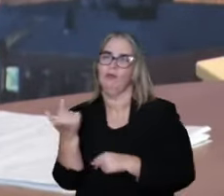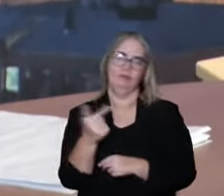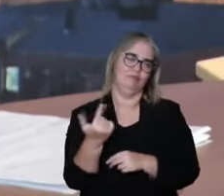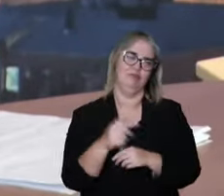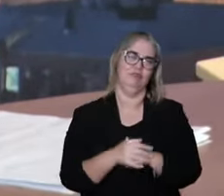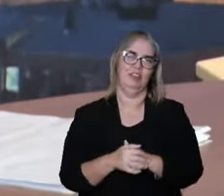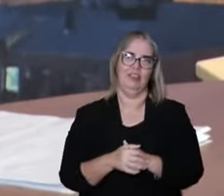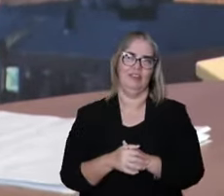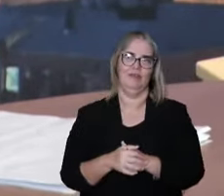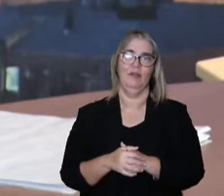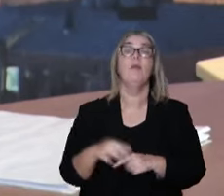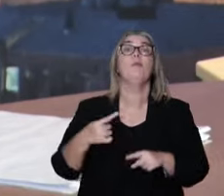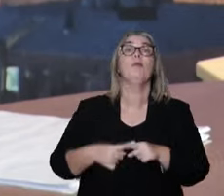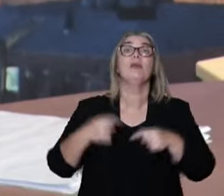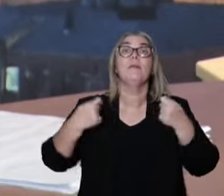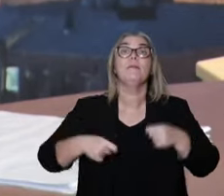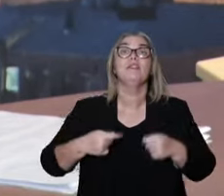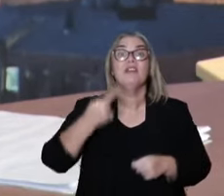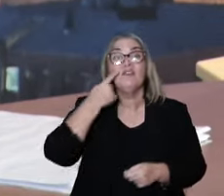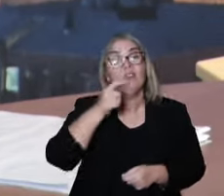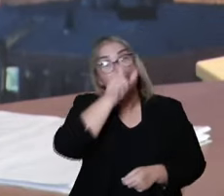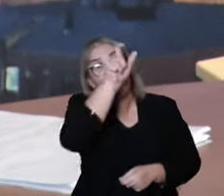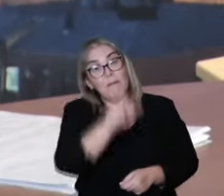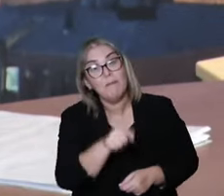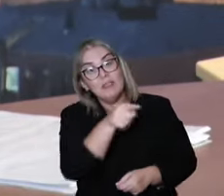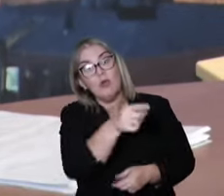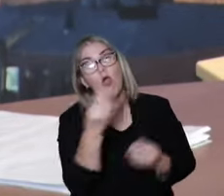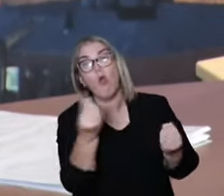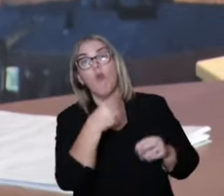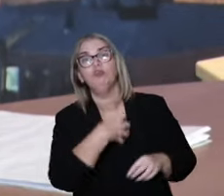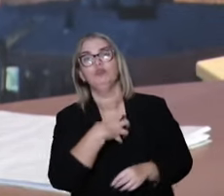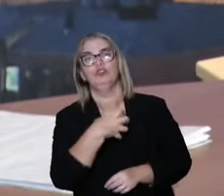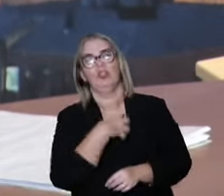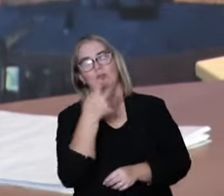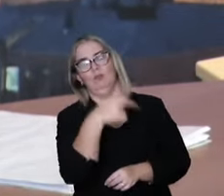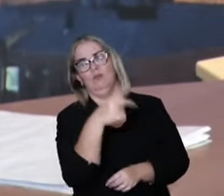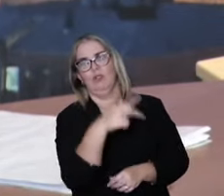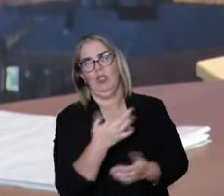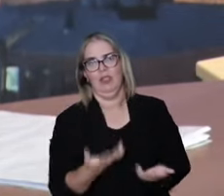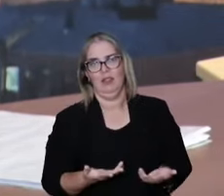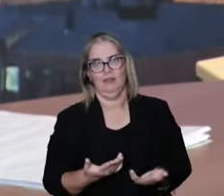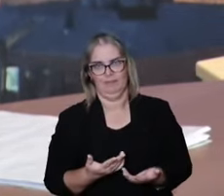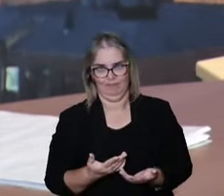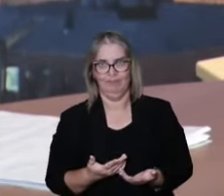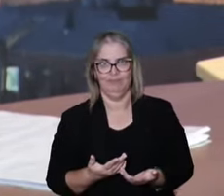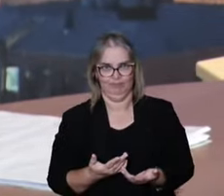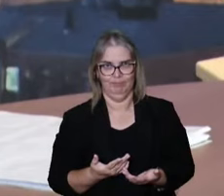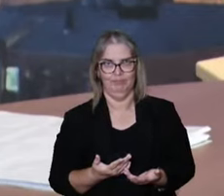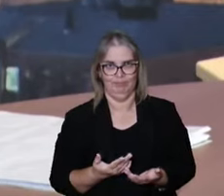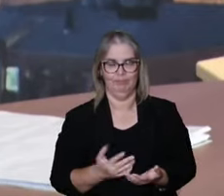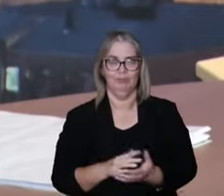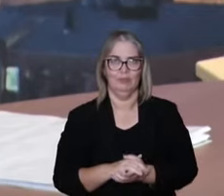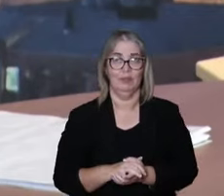individualize the care because this person will look the patterns there.